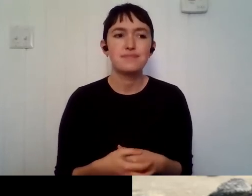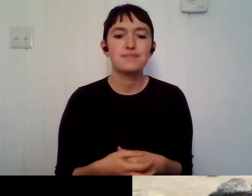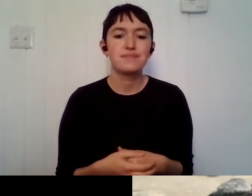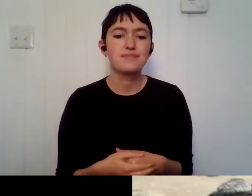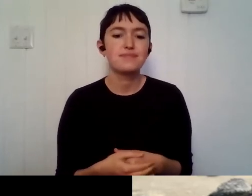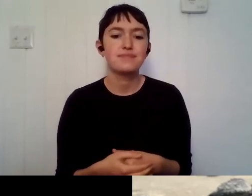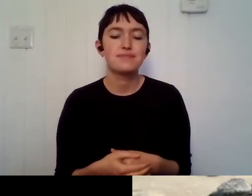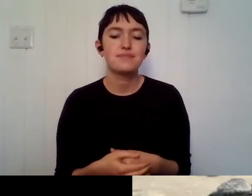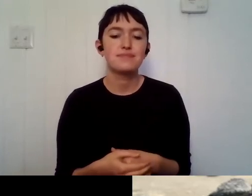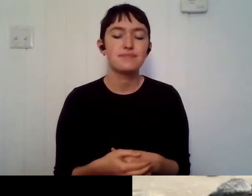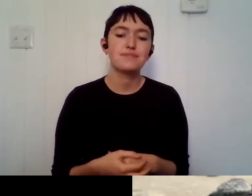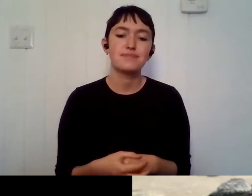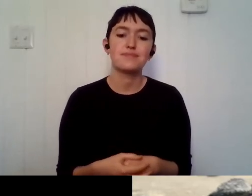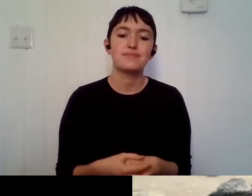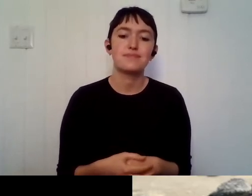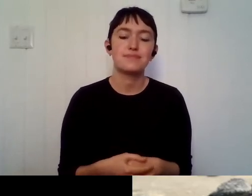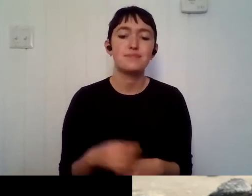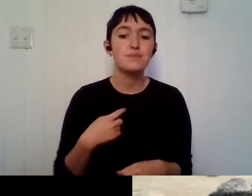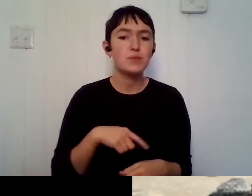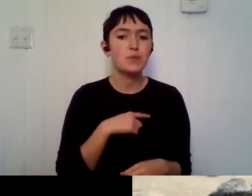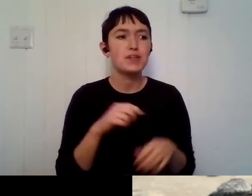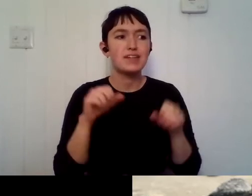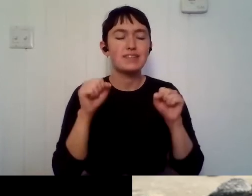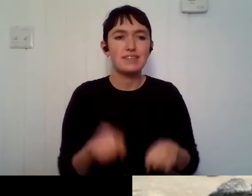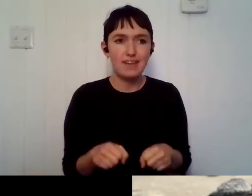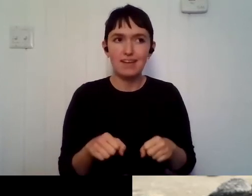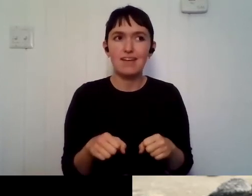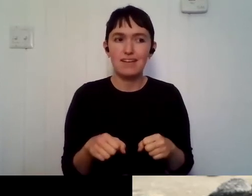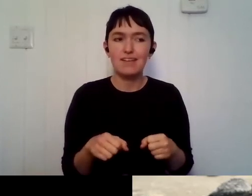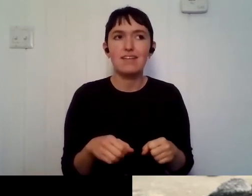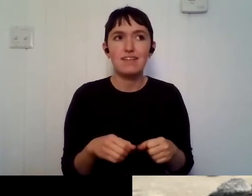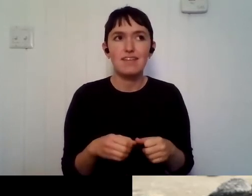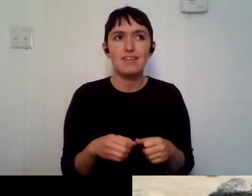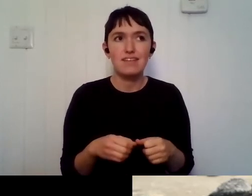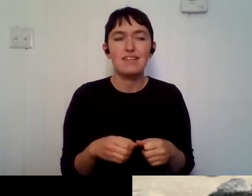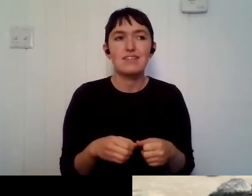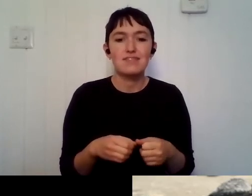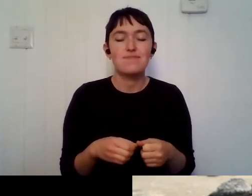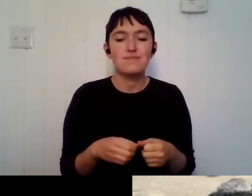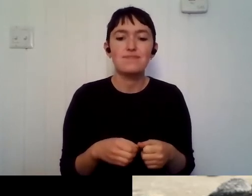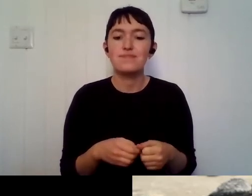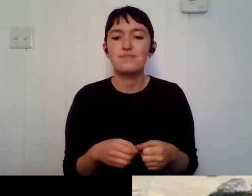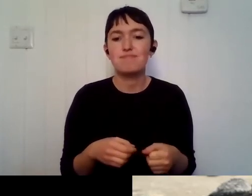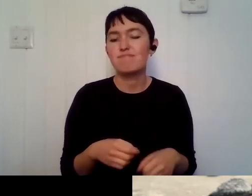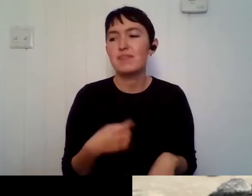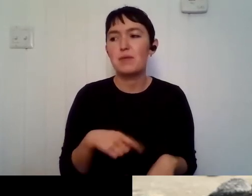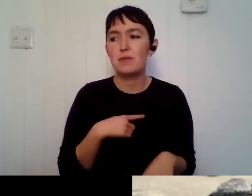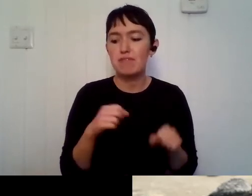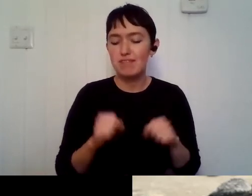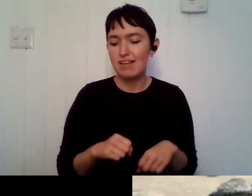uh, we, we have the ability, um, and, um, the ability to